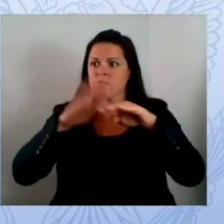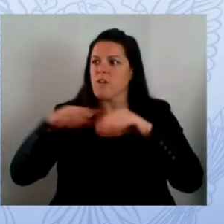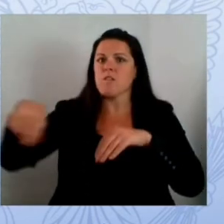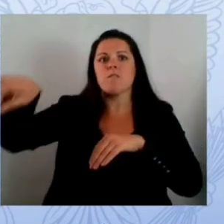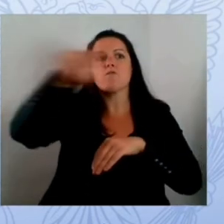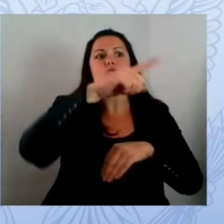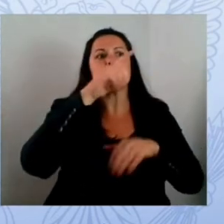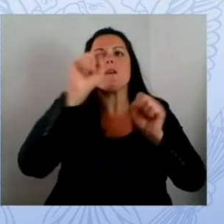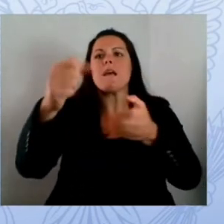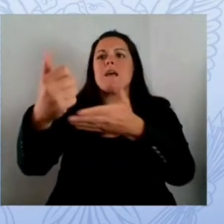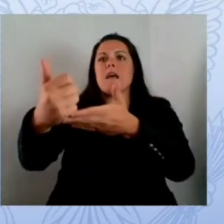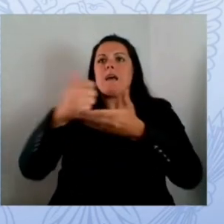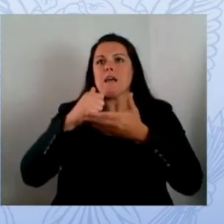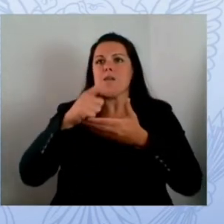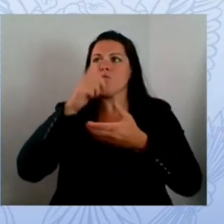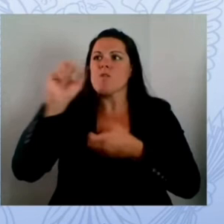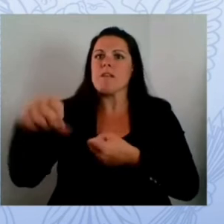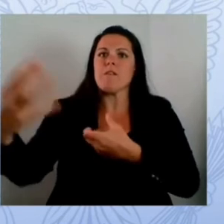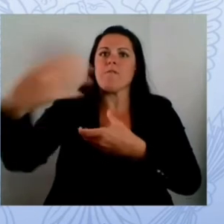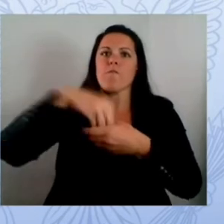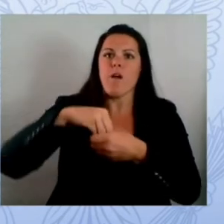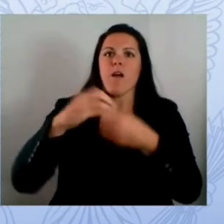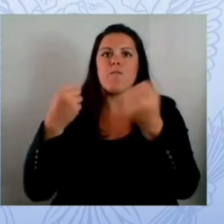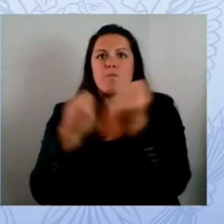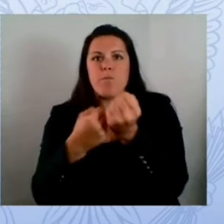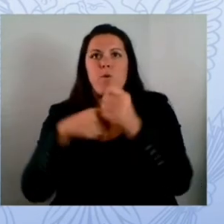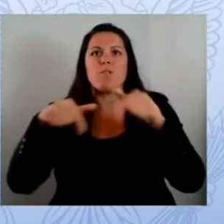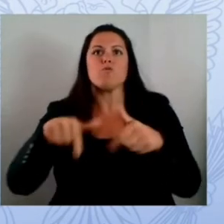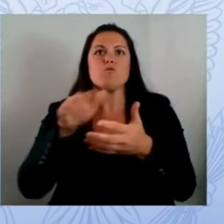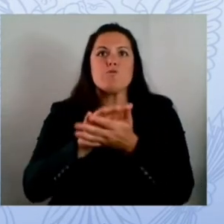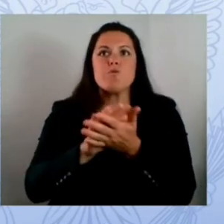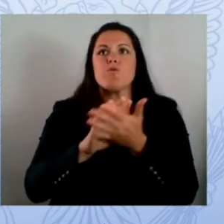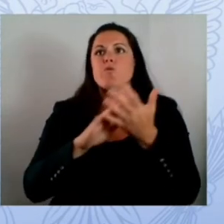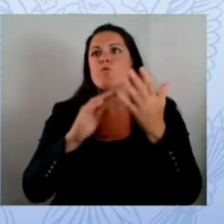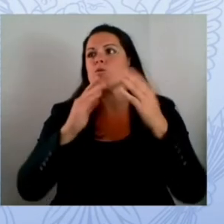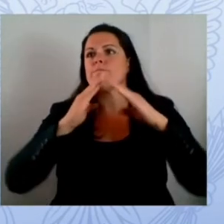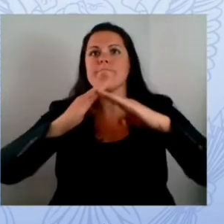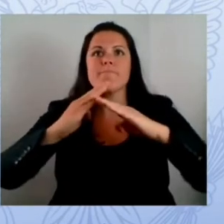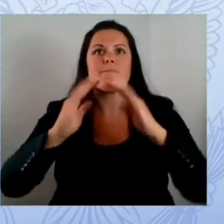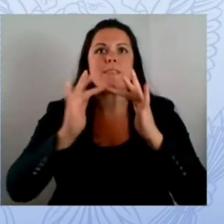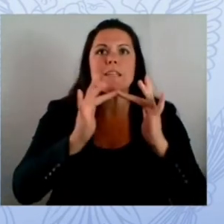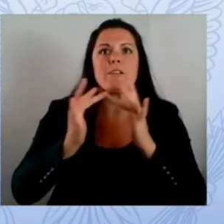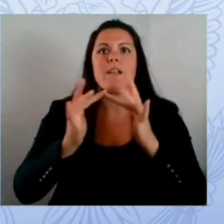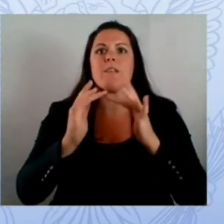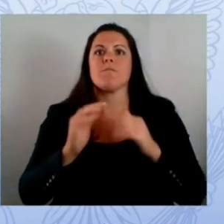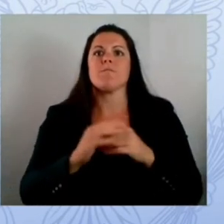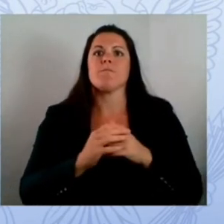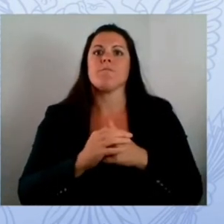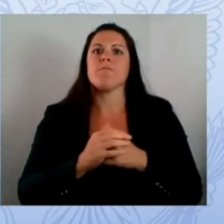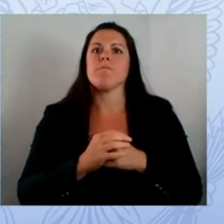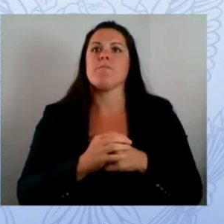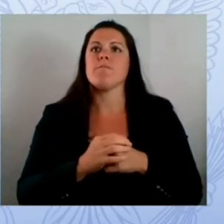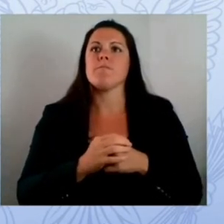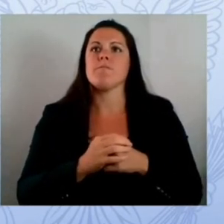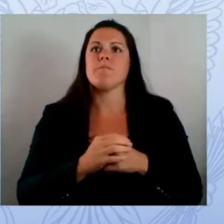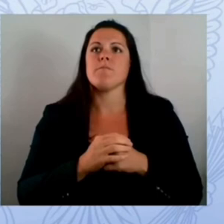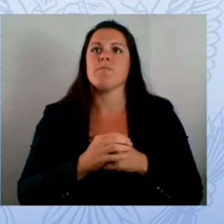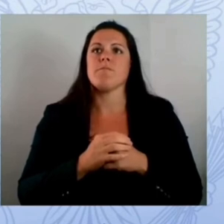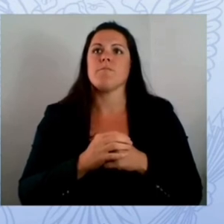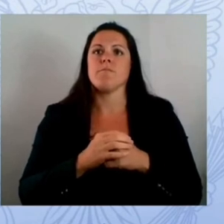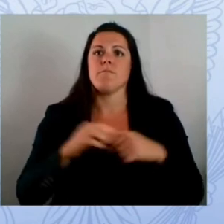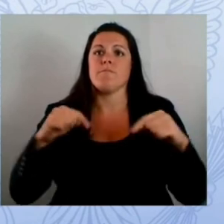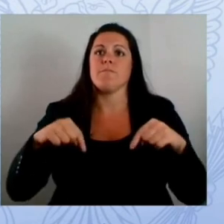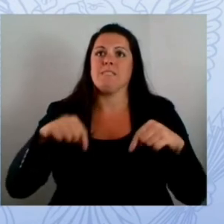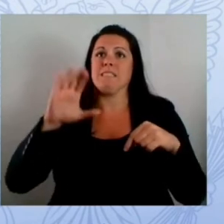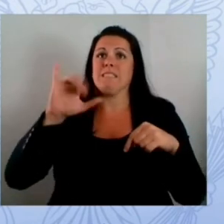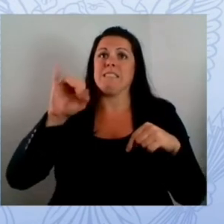and this event today means so much to me as director of cissa but more so as a mom because i know what that's like to